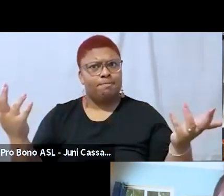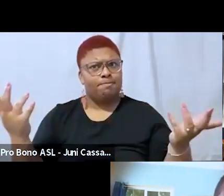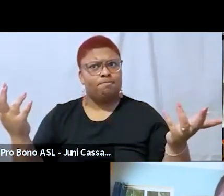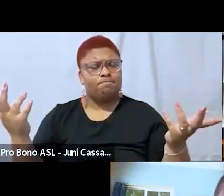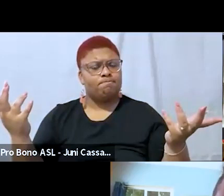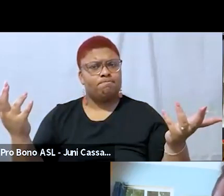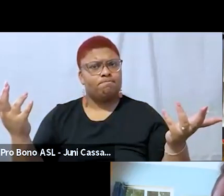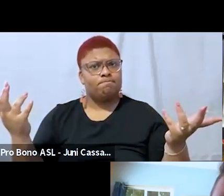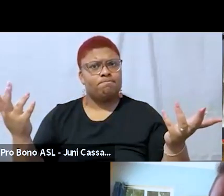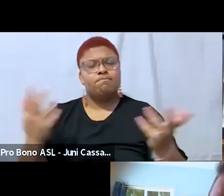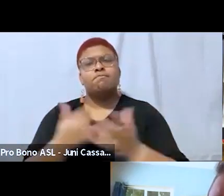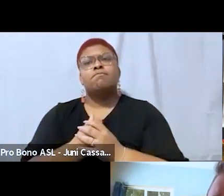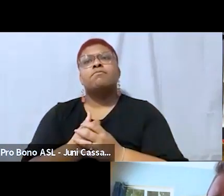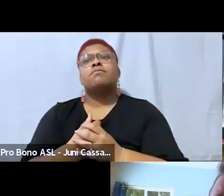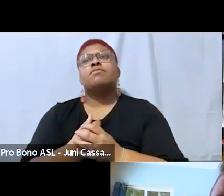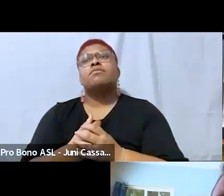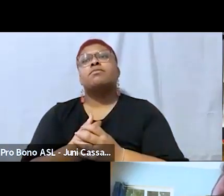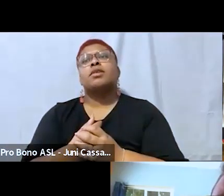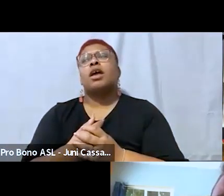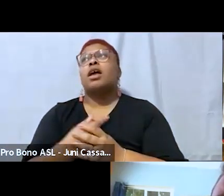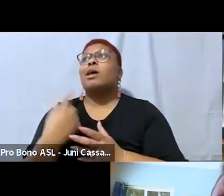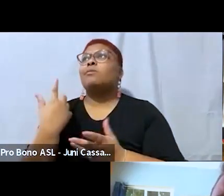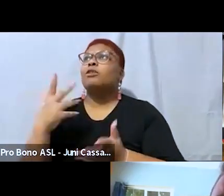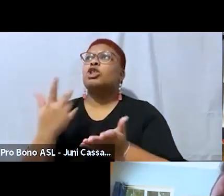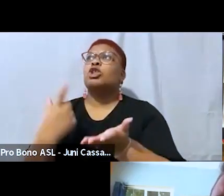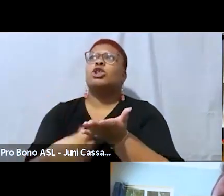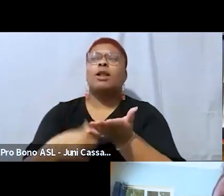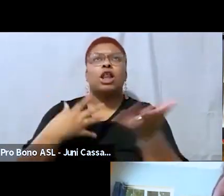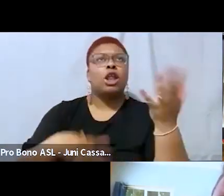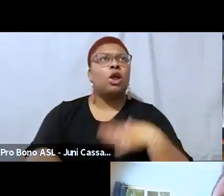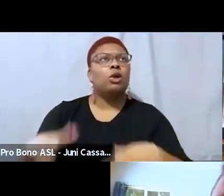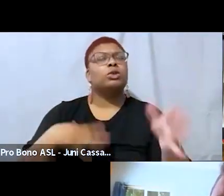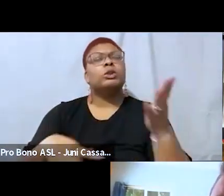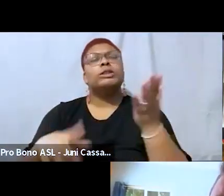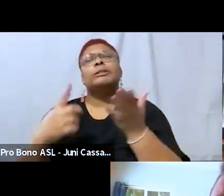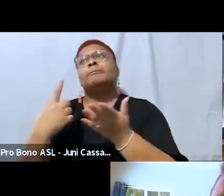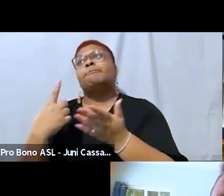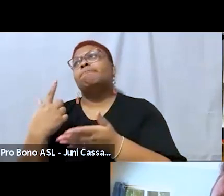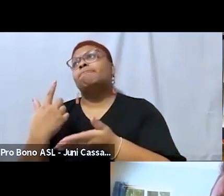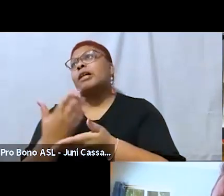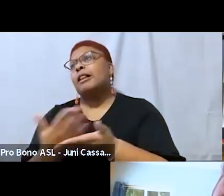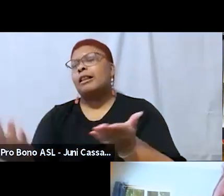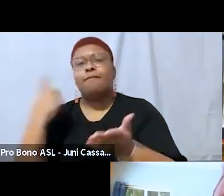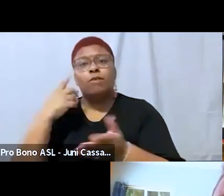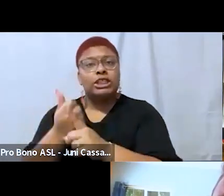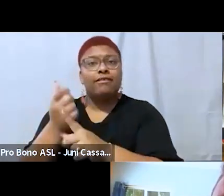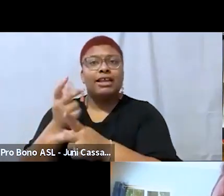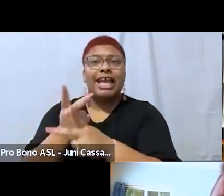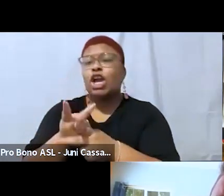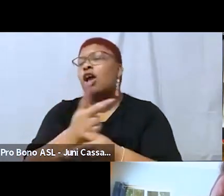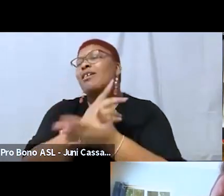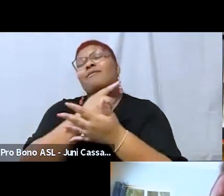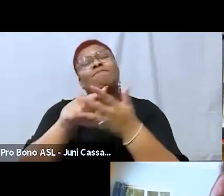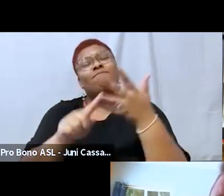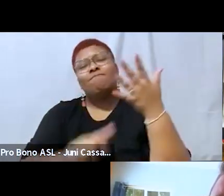we talked about clothes we talked about um you know items for self-care all these things